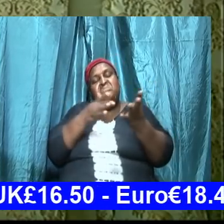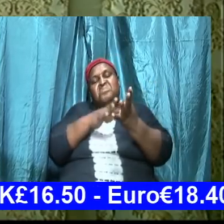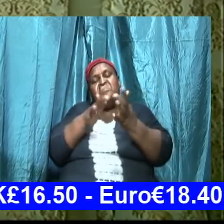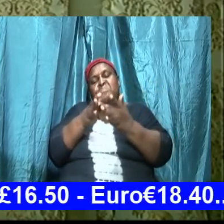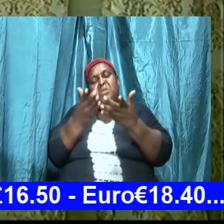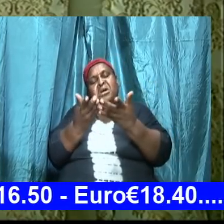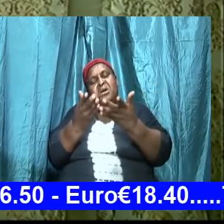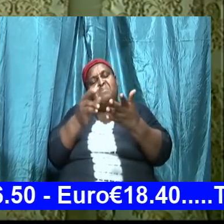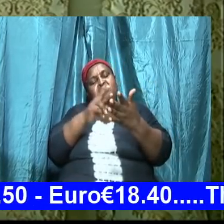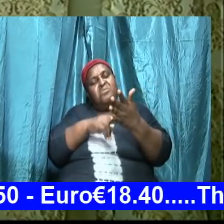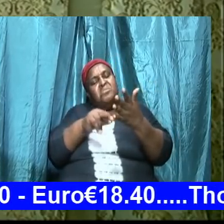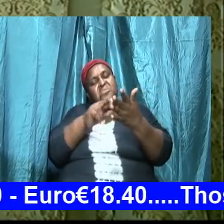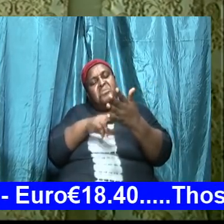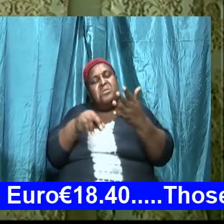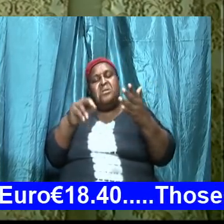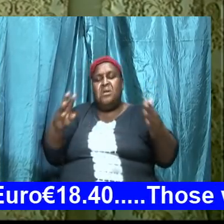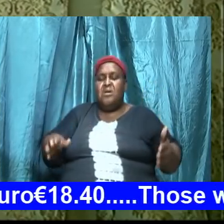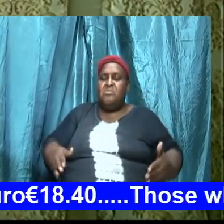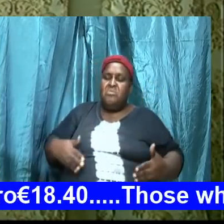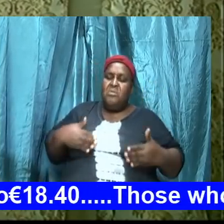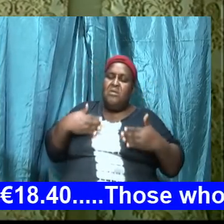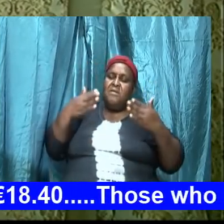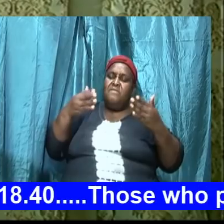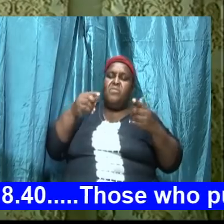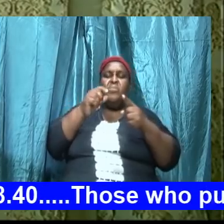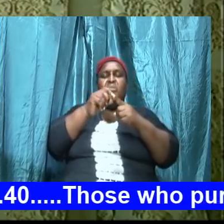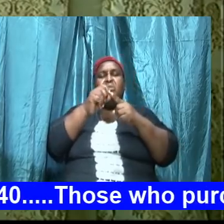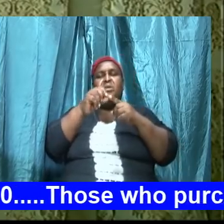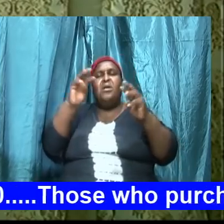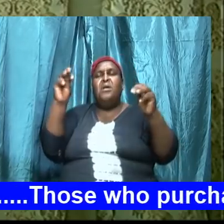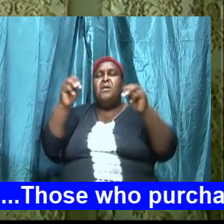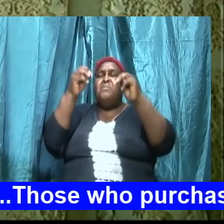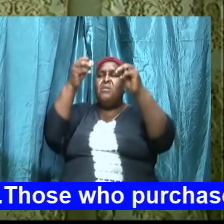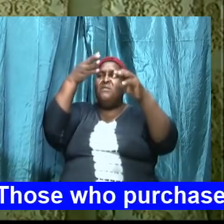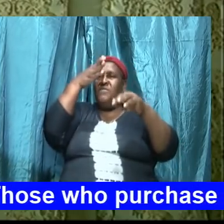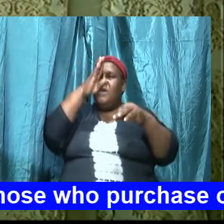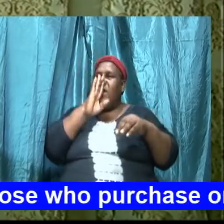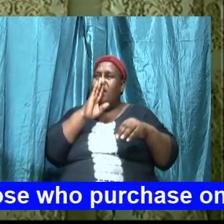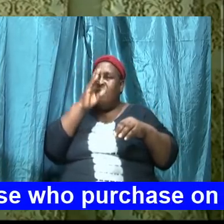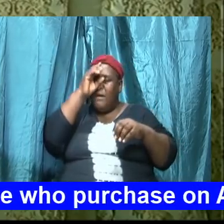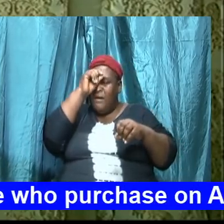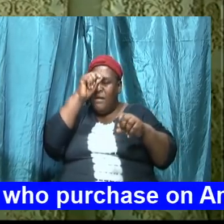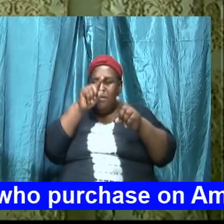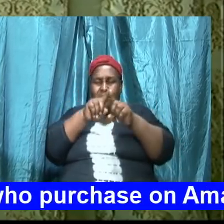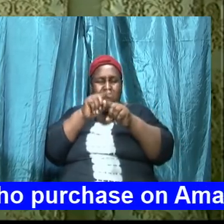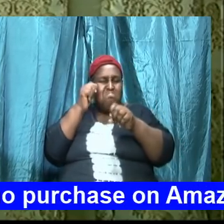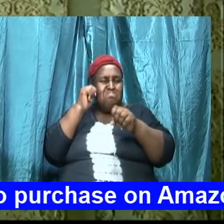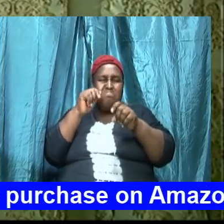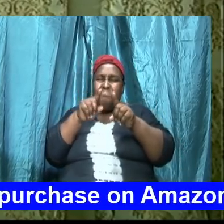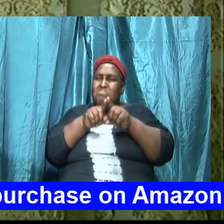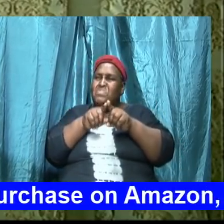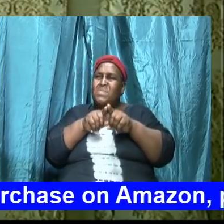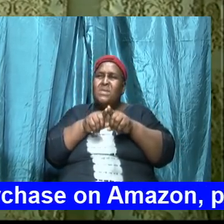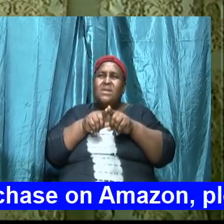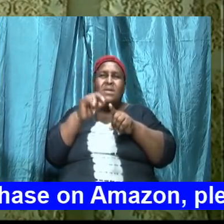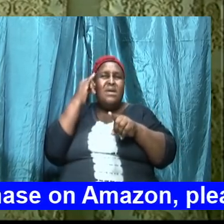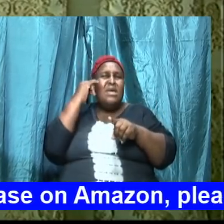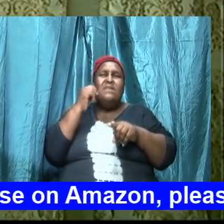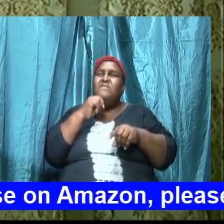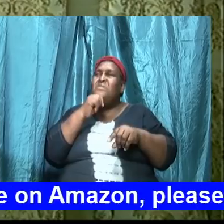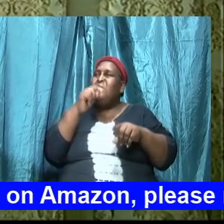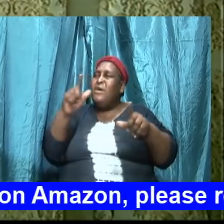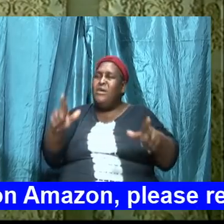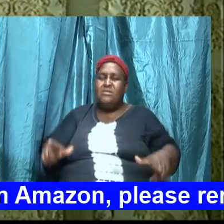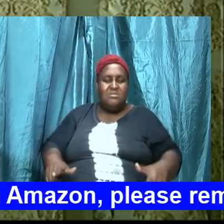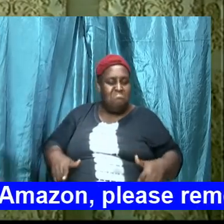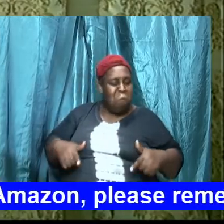to magnify God brothers and sisters if we do not abide